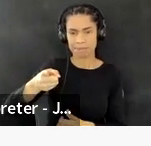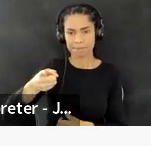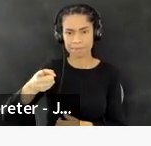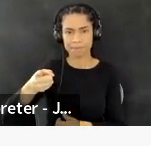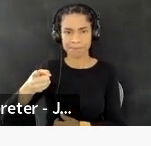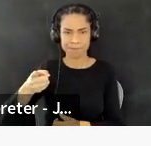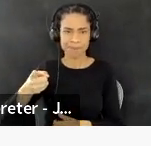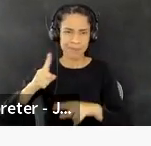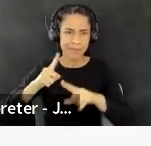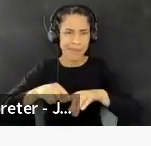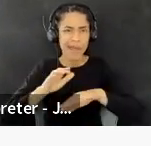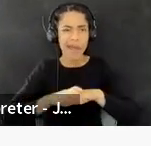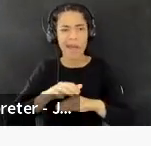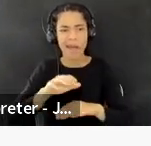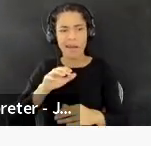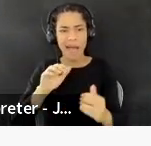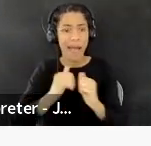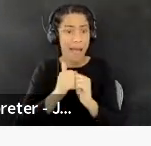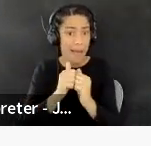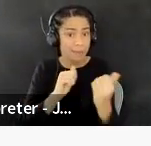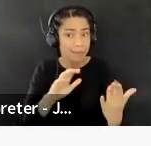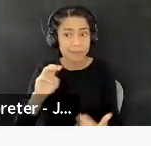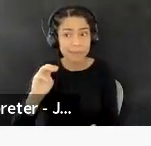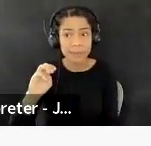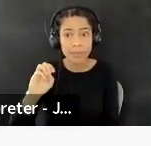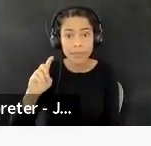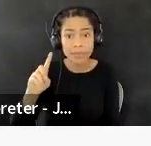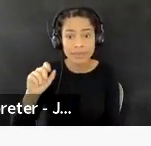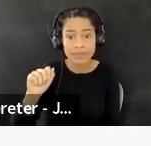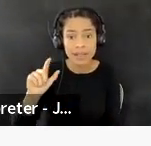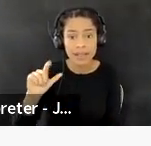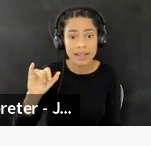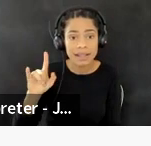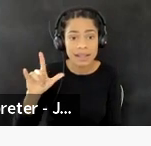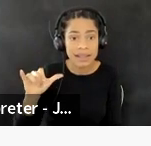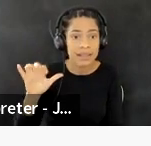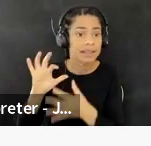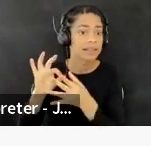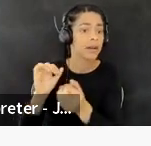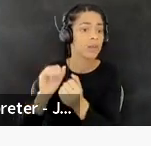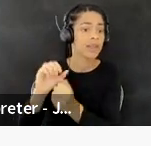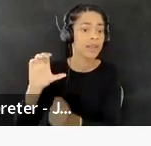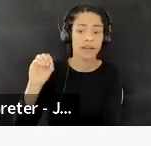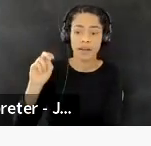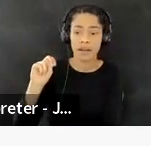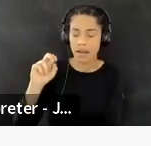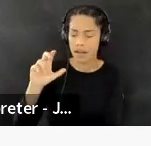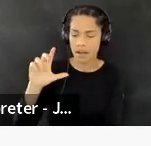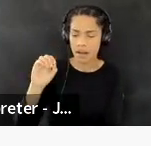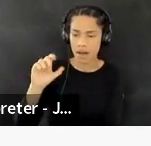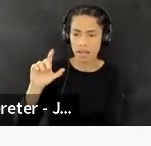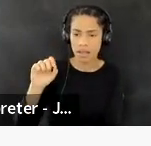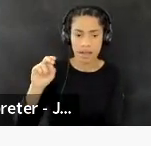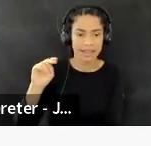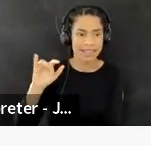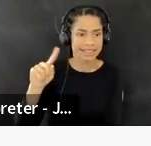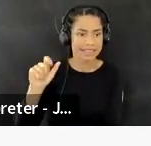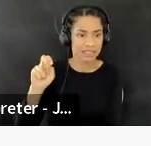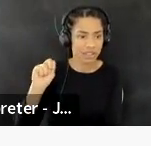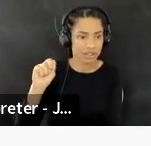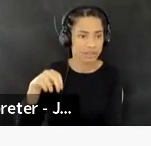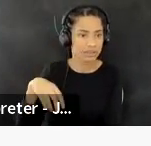modalities and frameworks of colonization, of extraction? And how do we not,